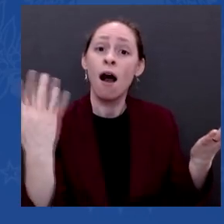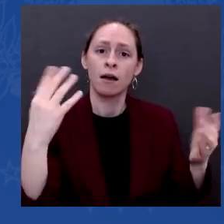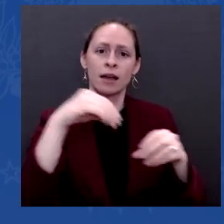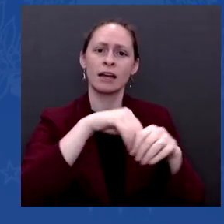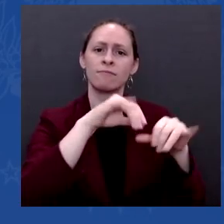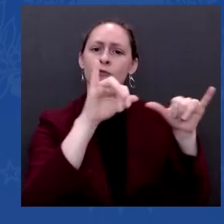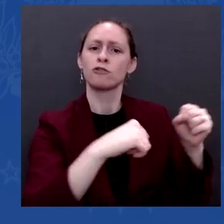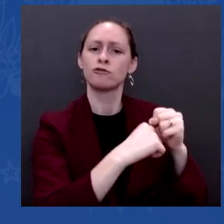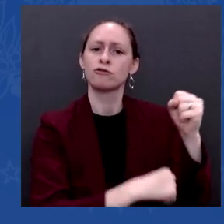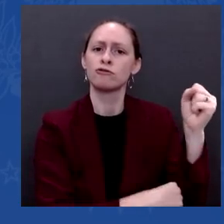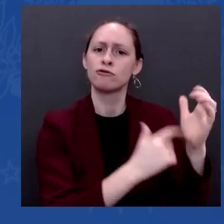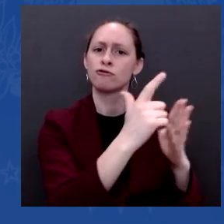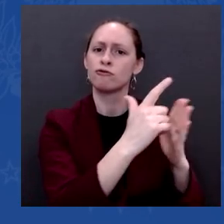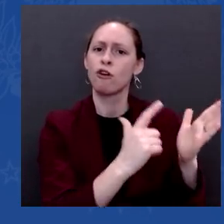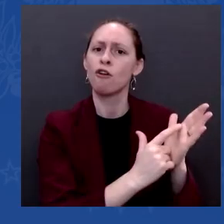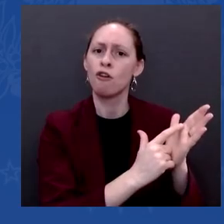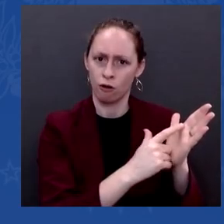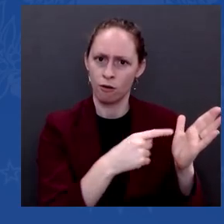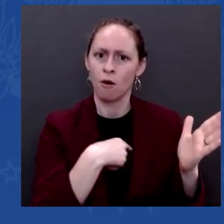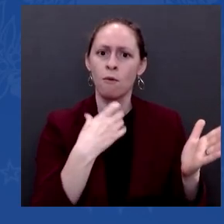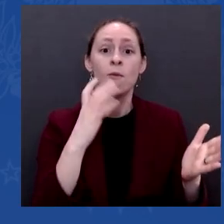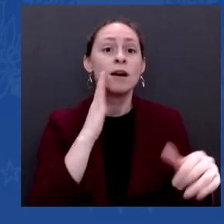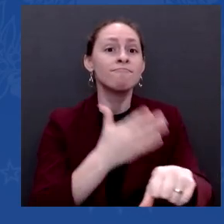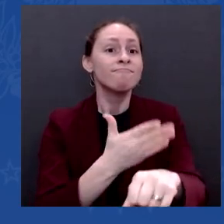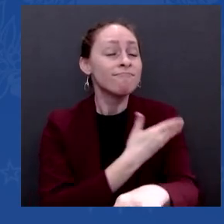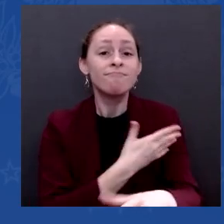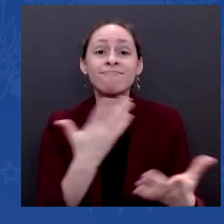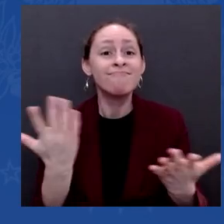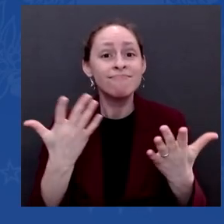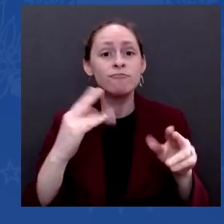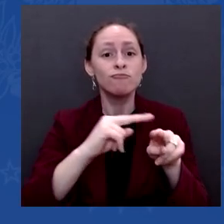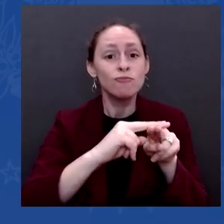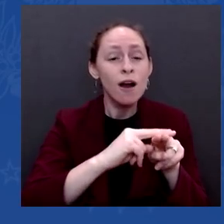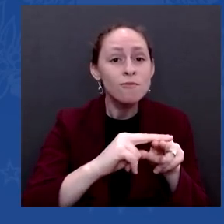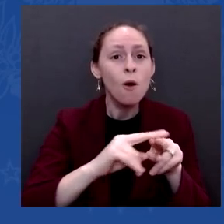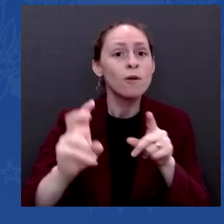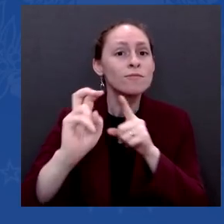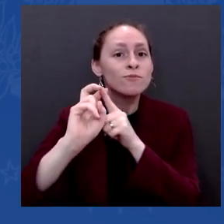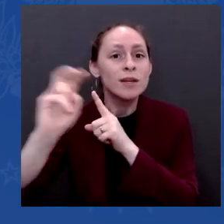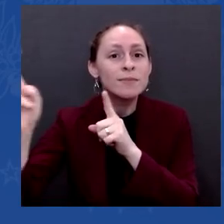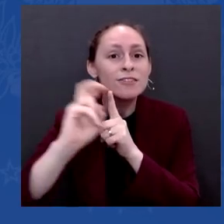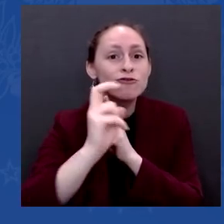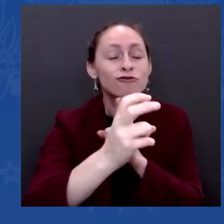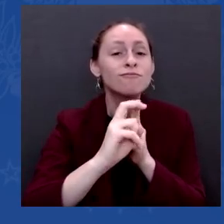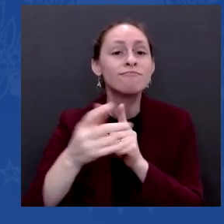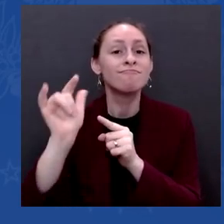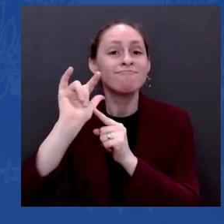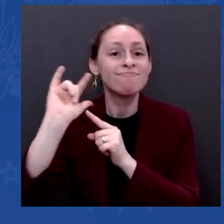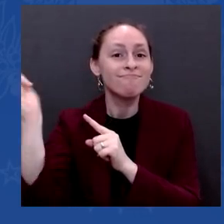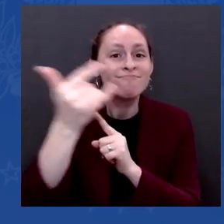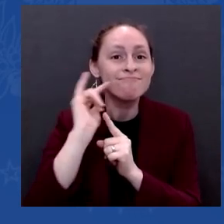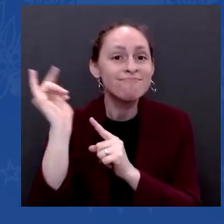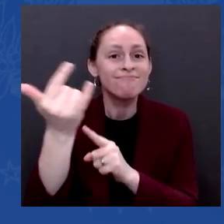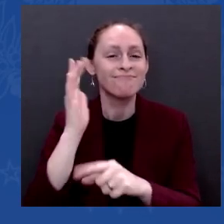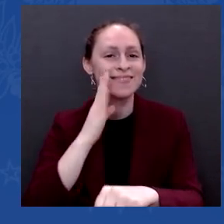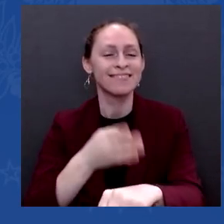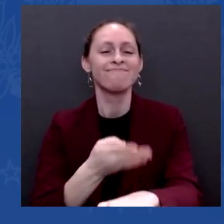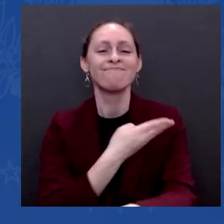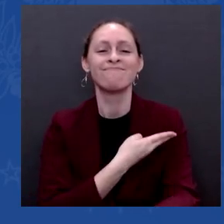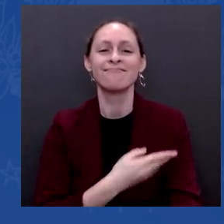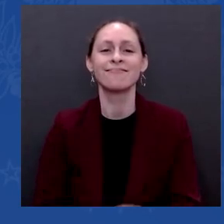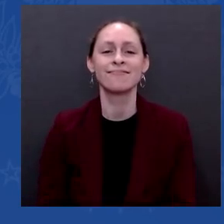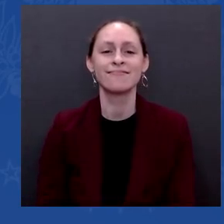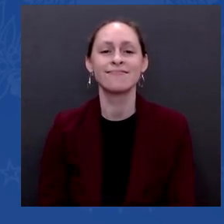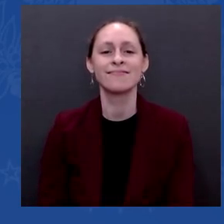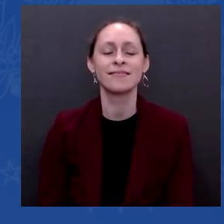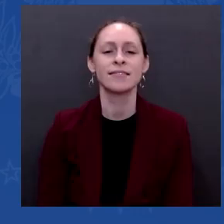the economy move faster and reduce prices for families. Second thing, my Build Back Better plan will address the